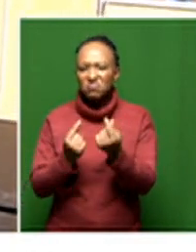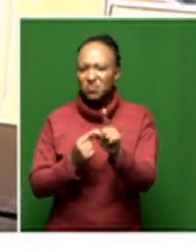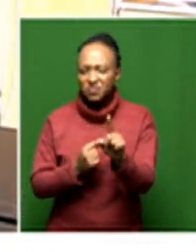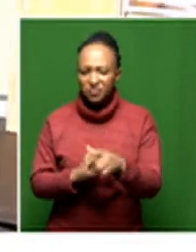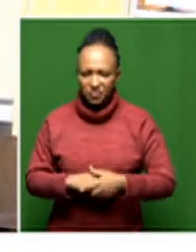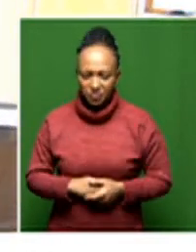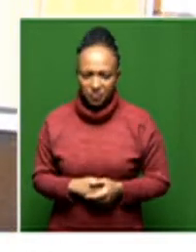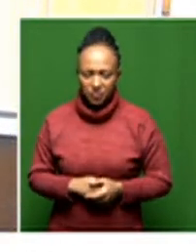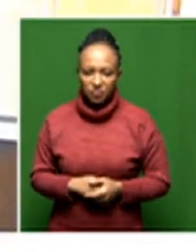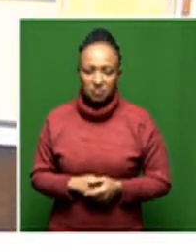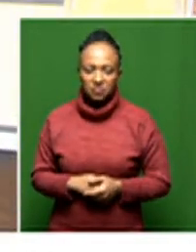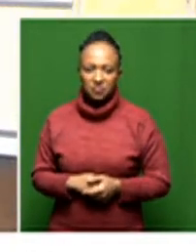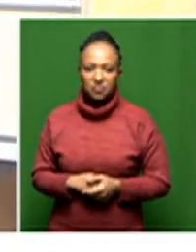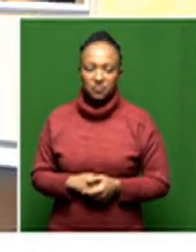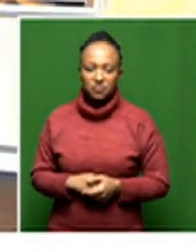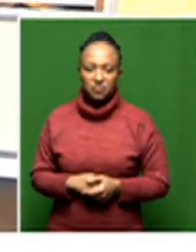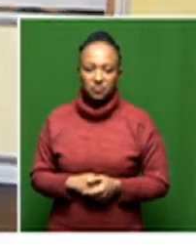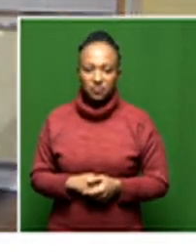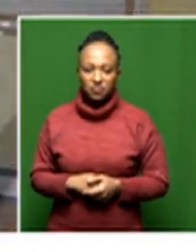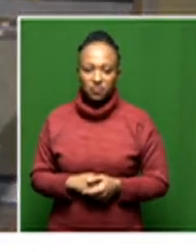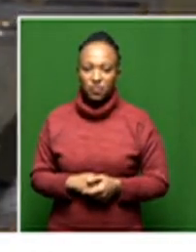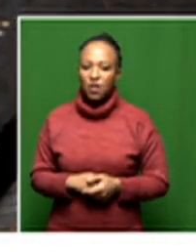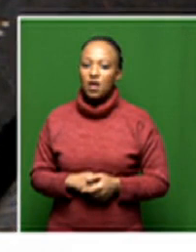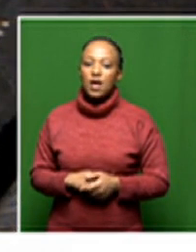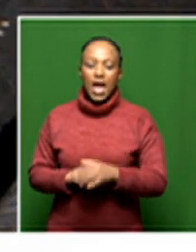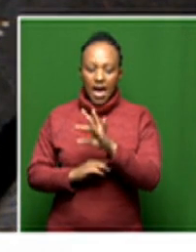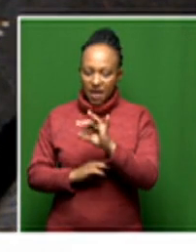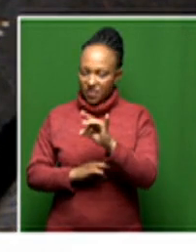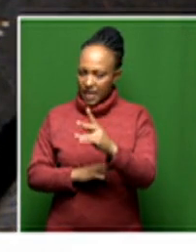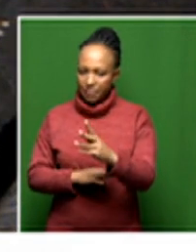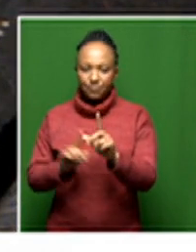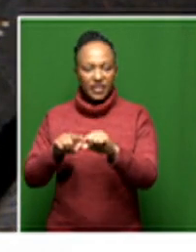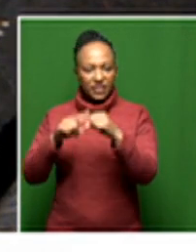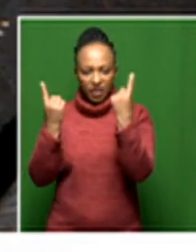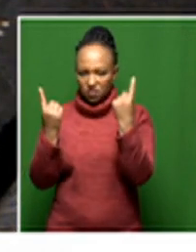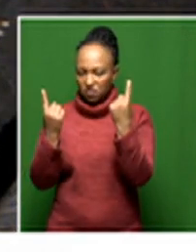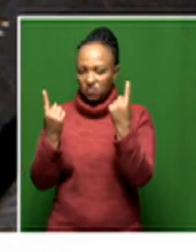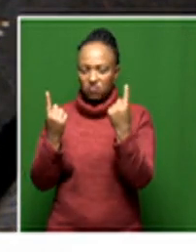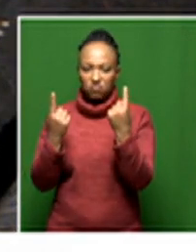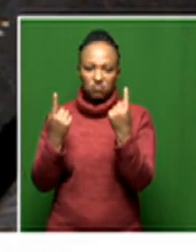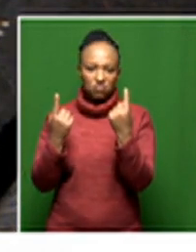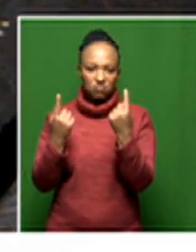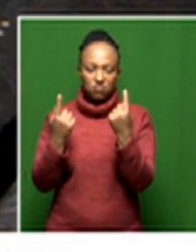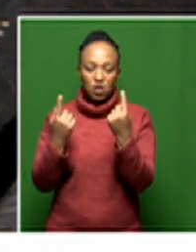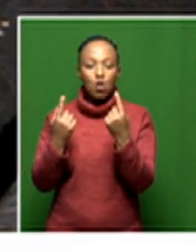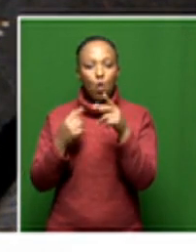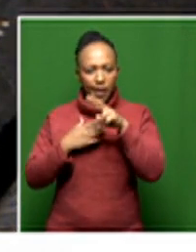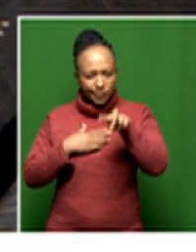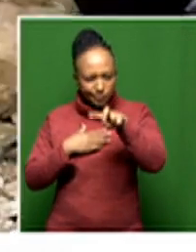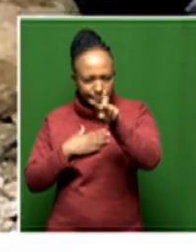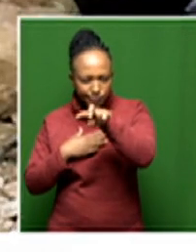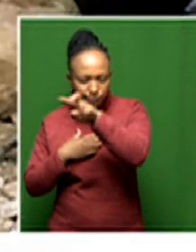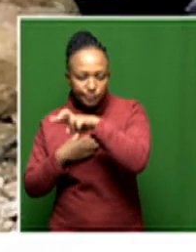on any given day it's so different every day so um it is quite adventurous